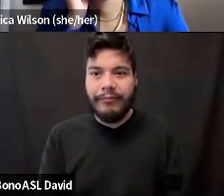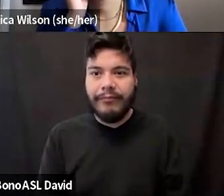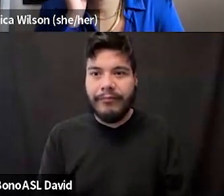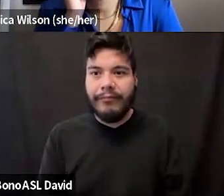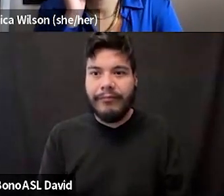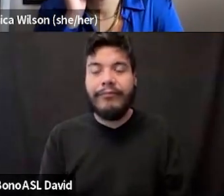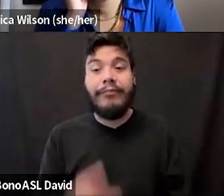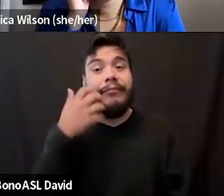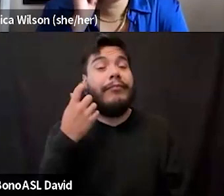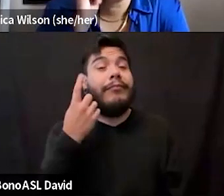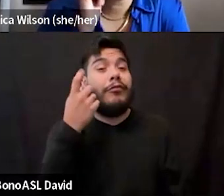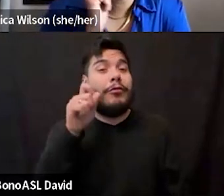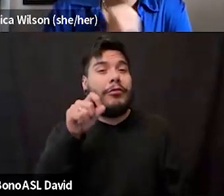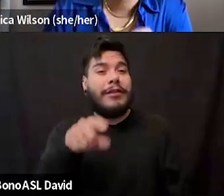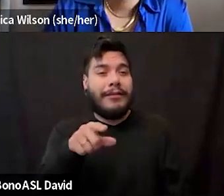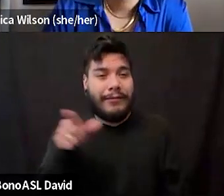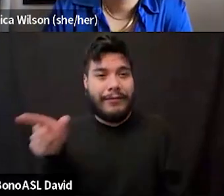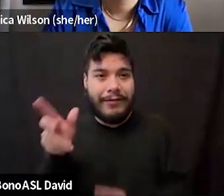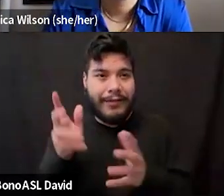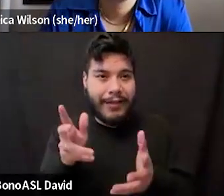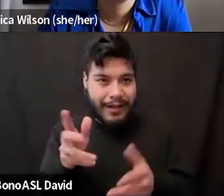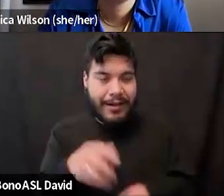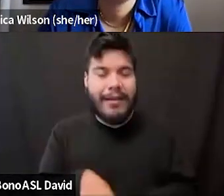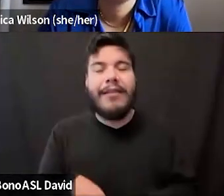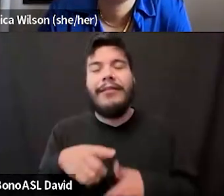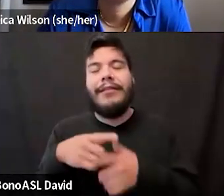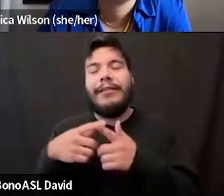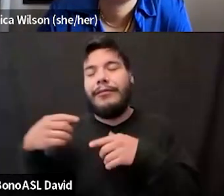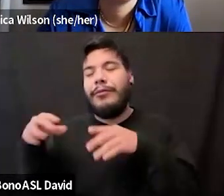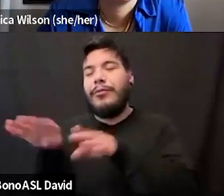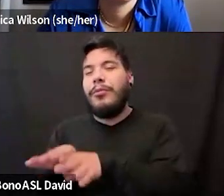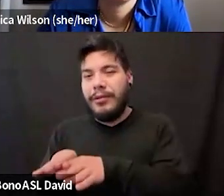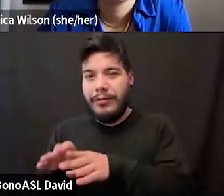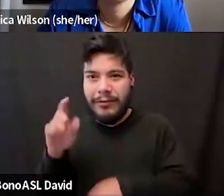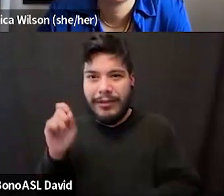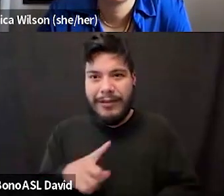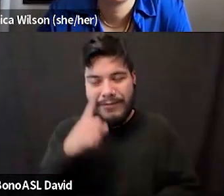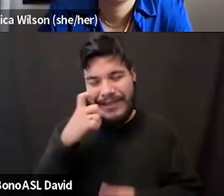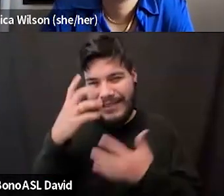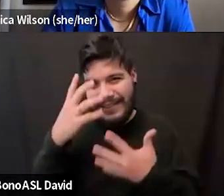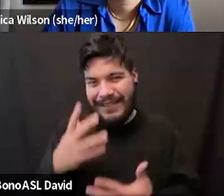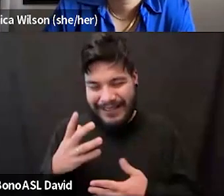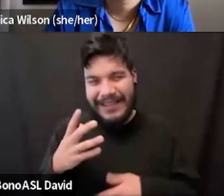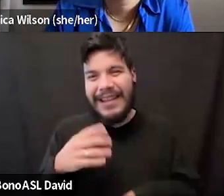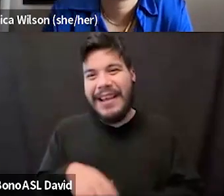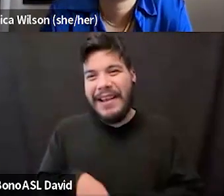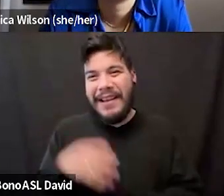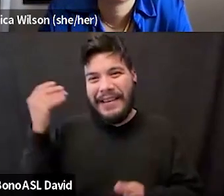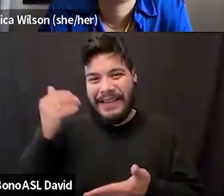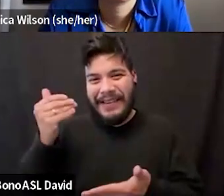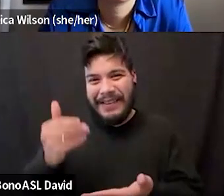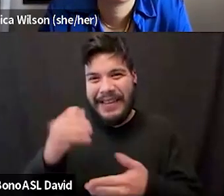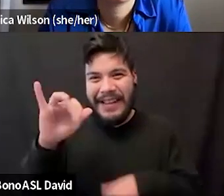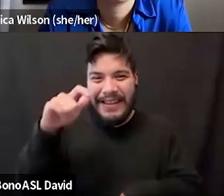We have one more question from the chat, and then we'll go to our closing question after this, because we unfortunately are getting closer to that